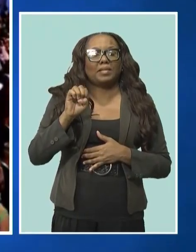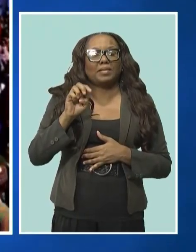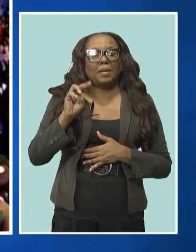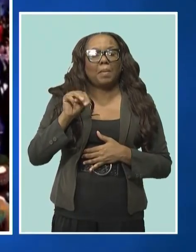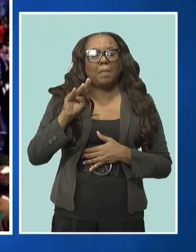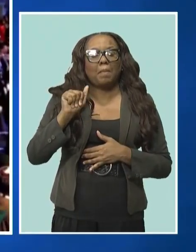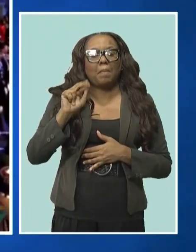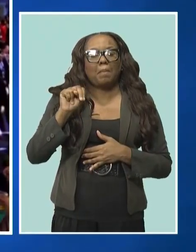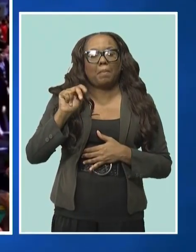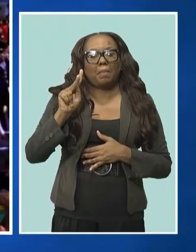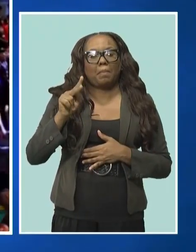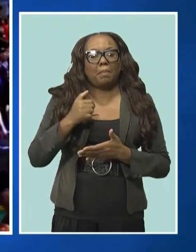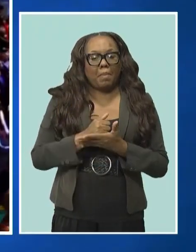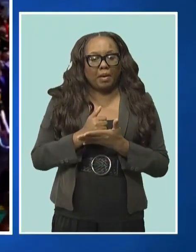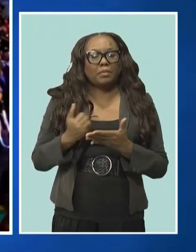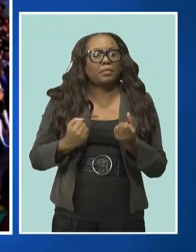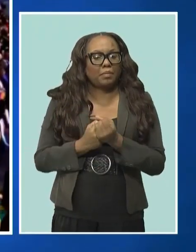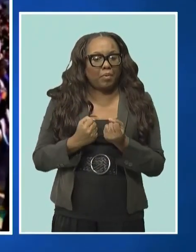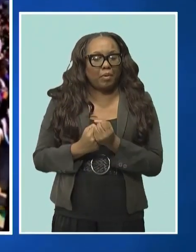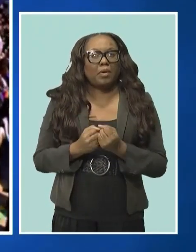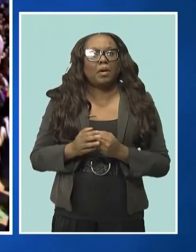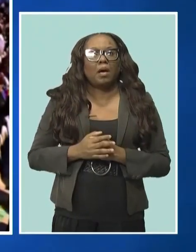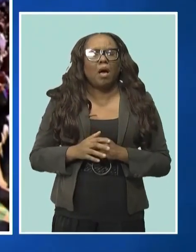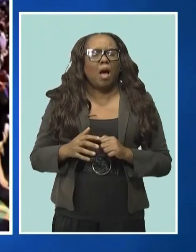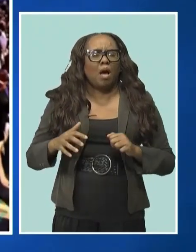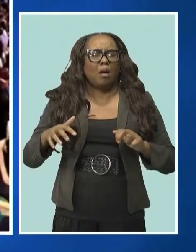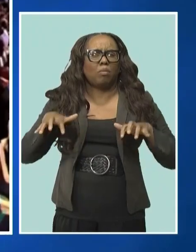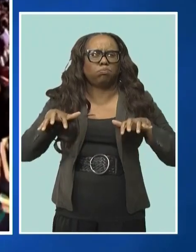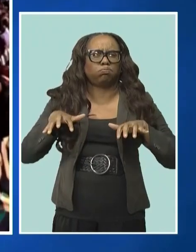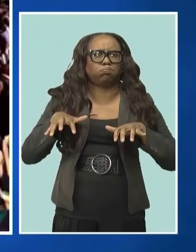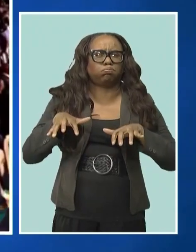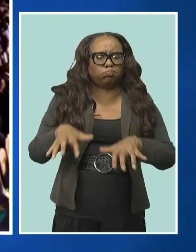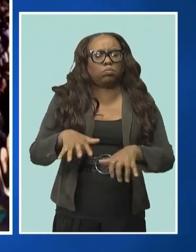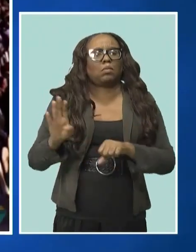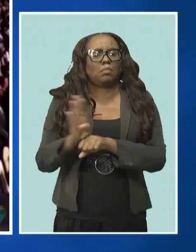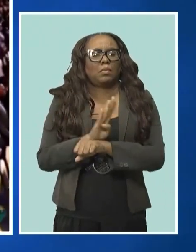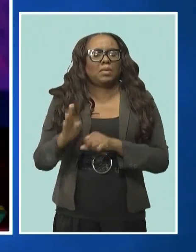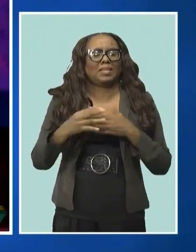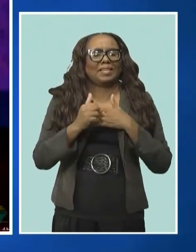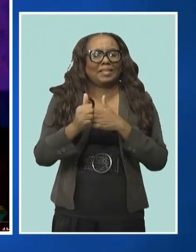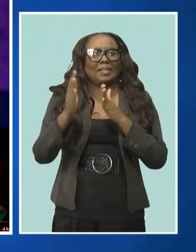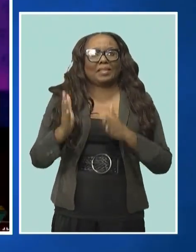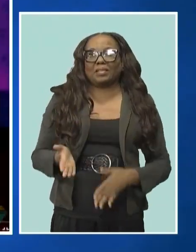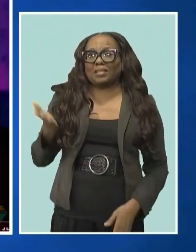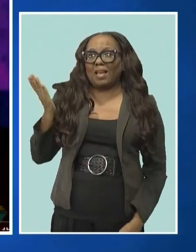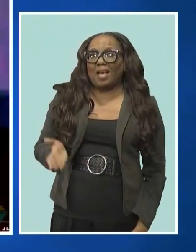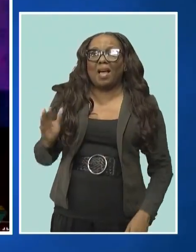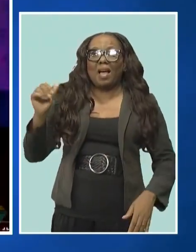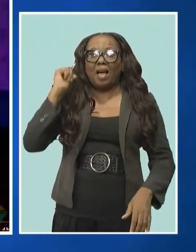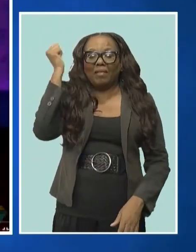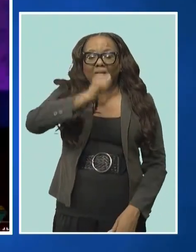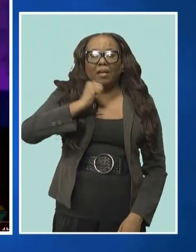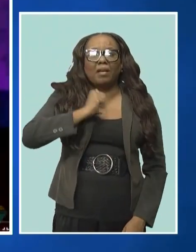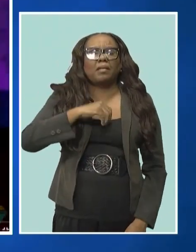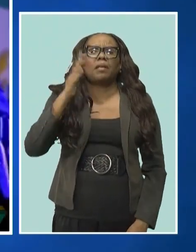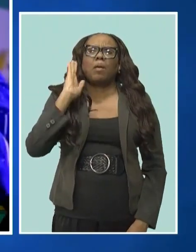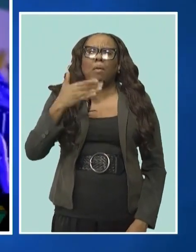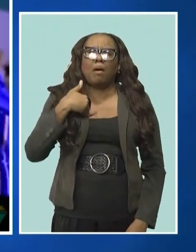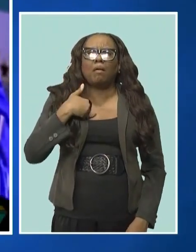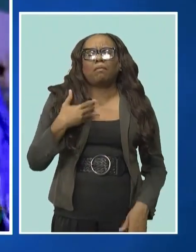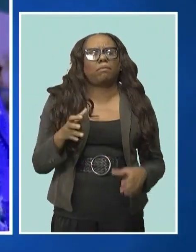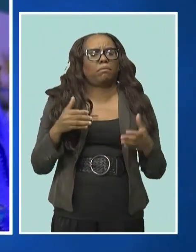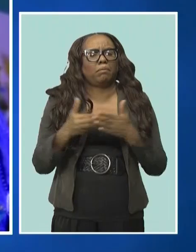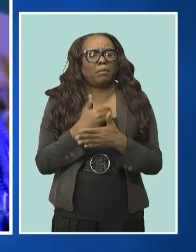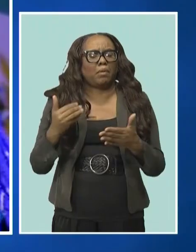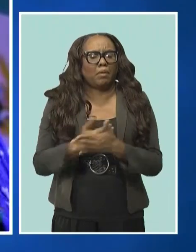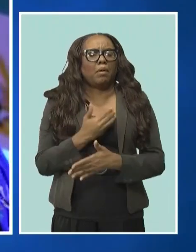She's told a PAC meeting of political and business leaders in Africa that she expects it will create new economic opportunities